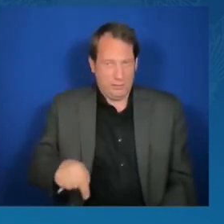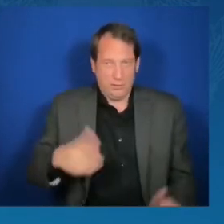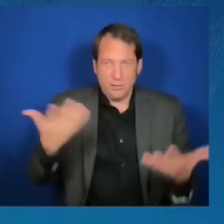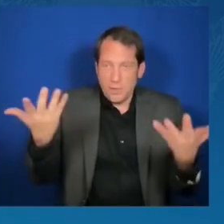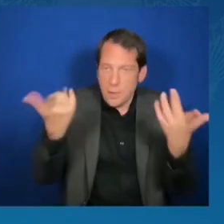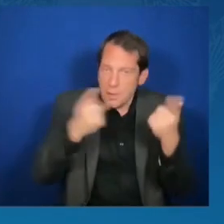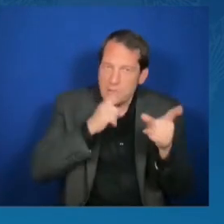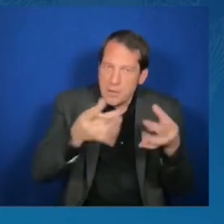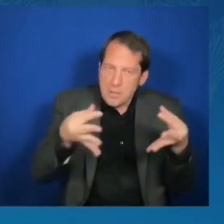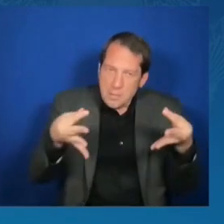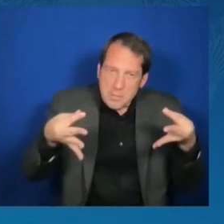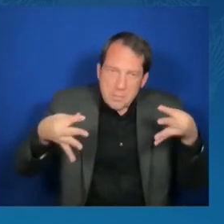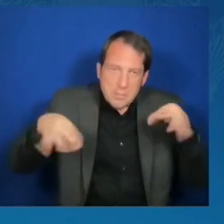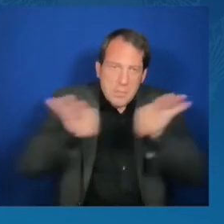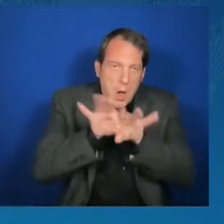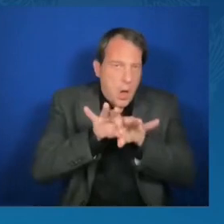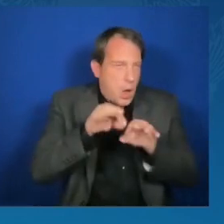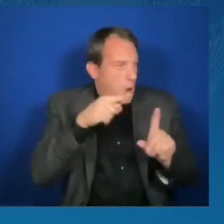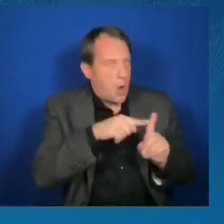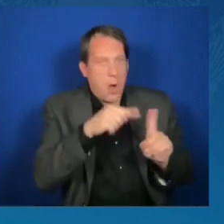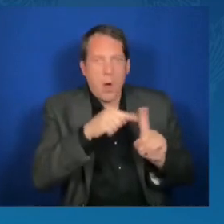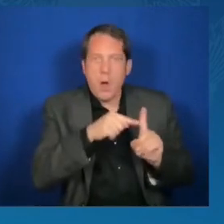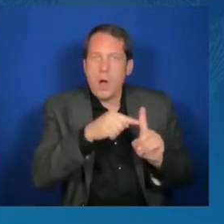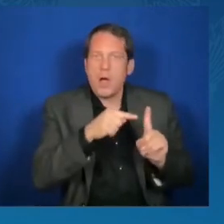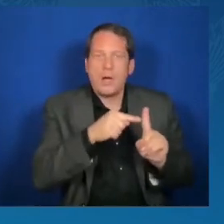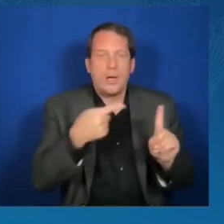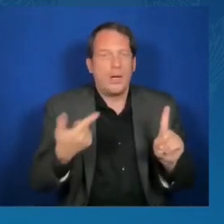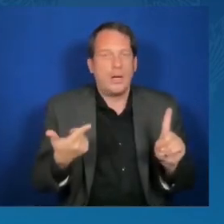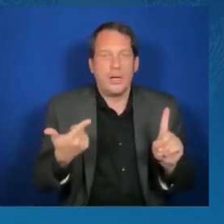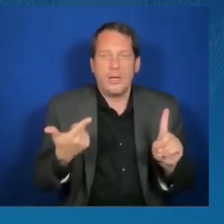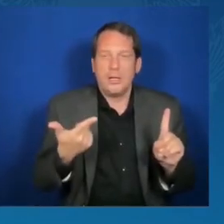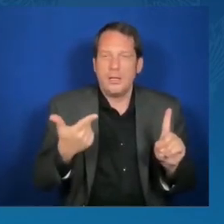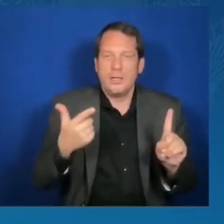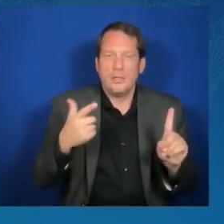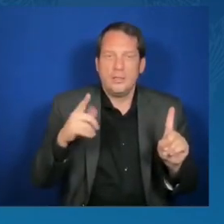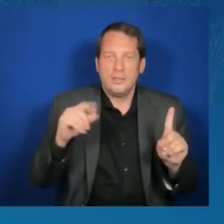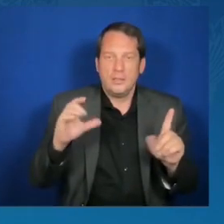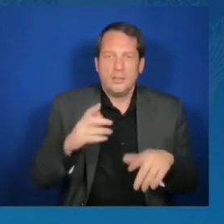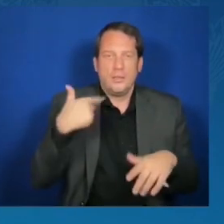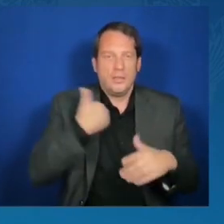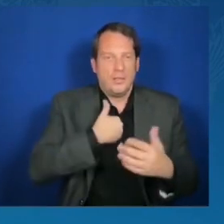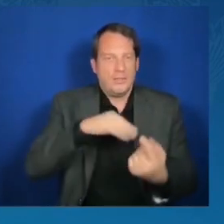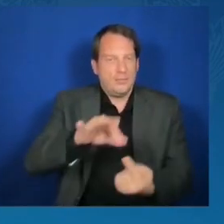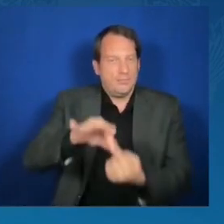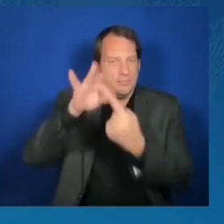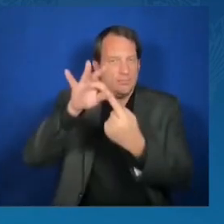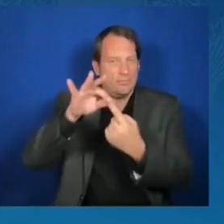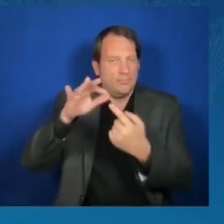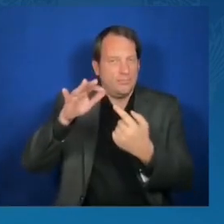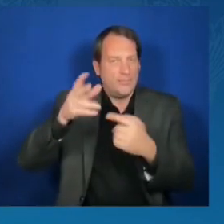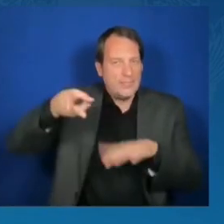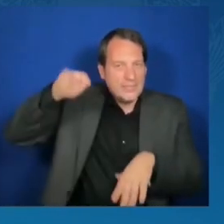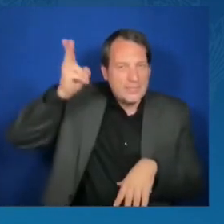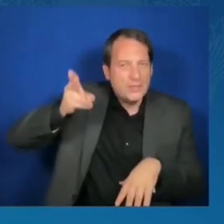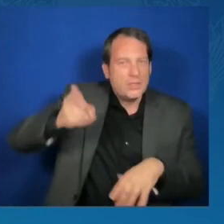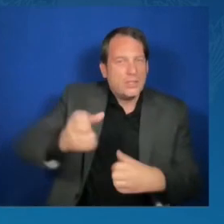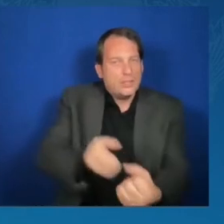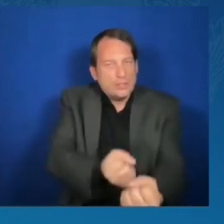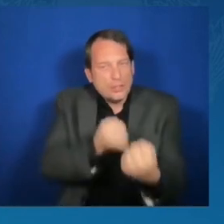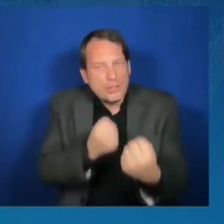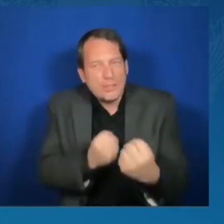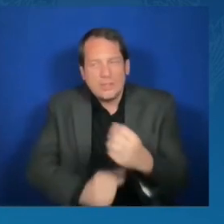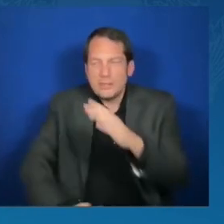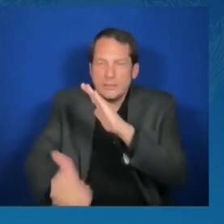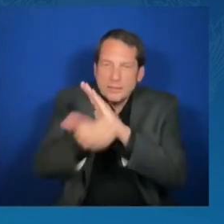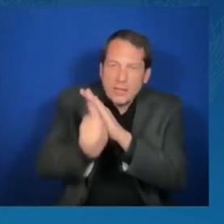with our history, with our strengths, with our skills to engage with, connect with, and help lead the connections between the United States and Africa